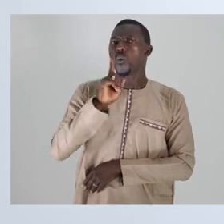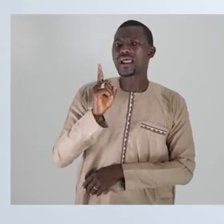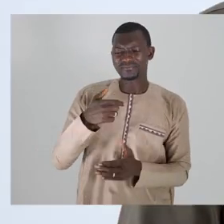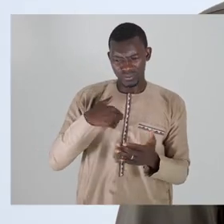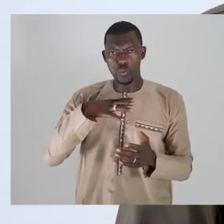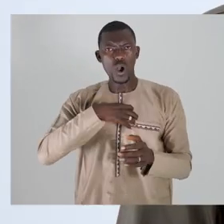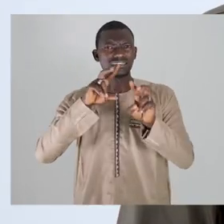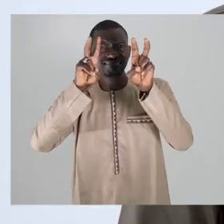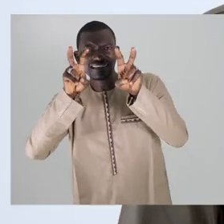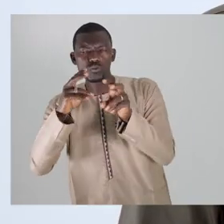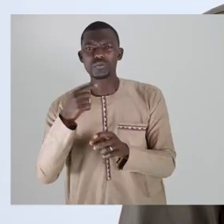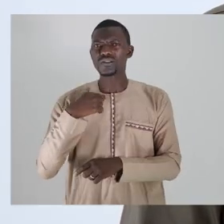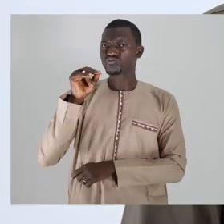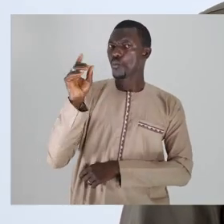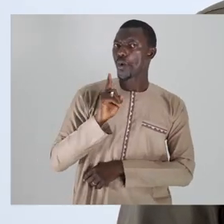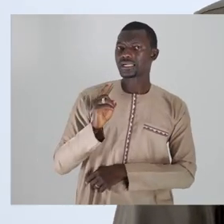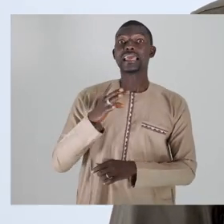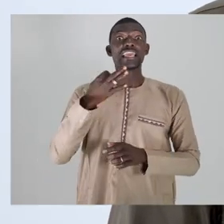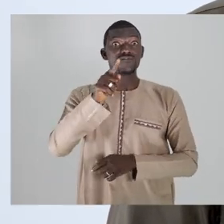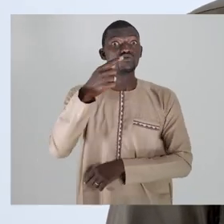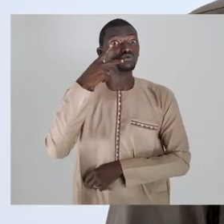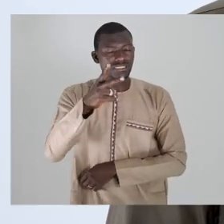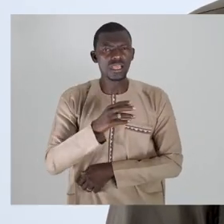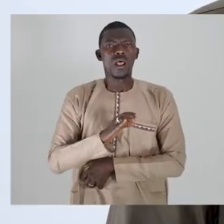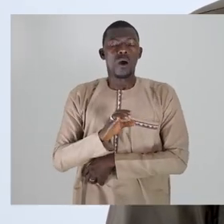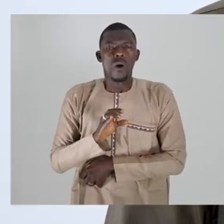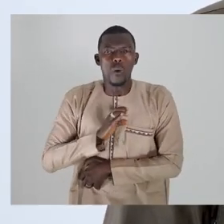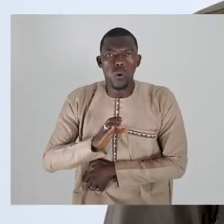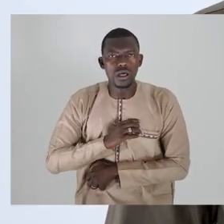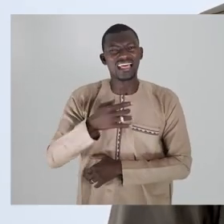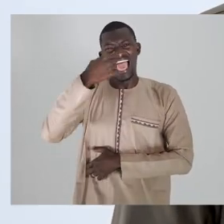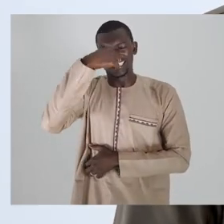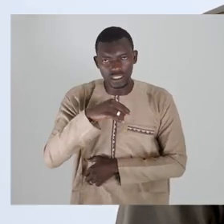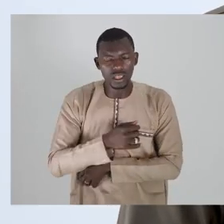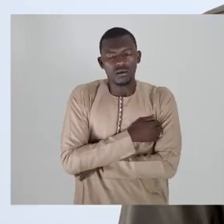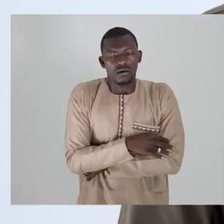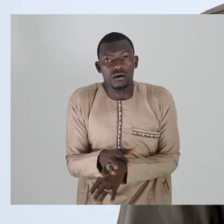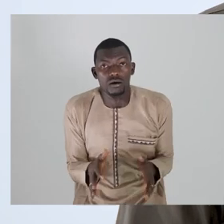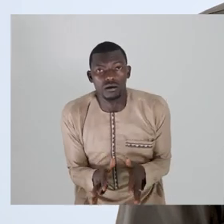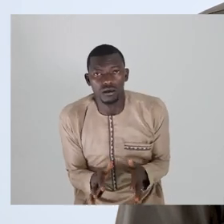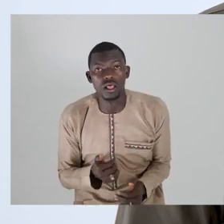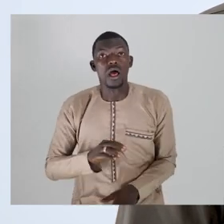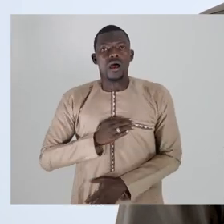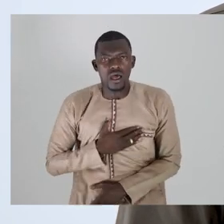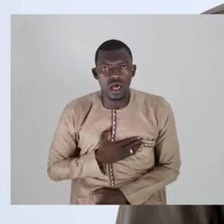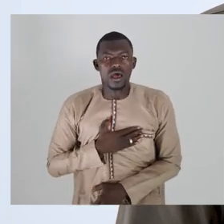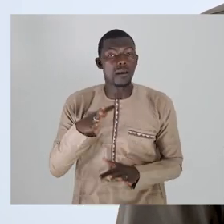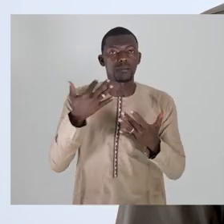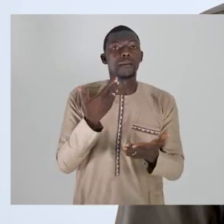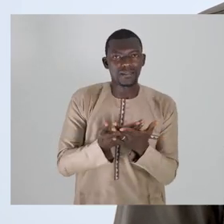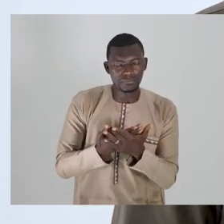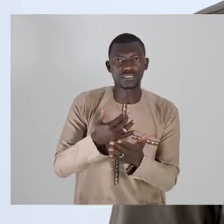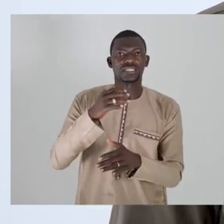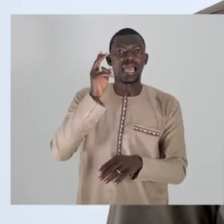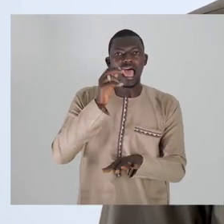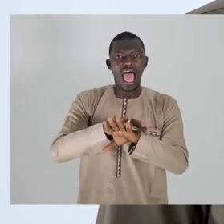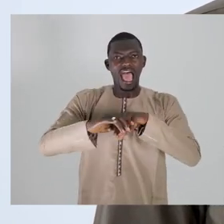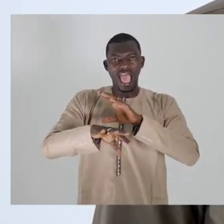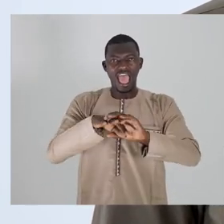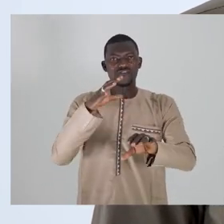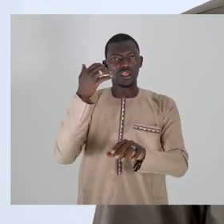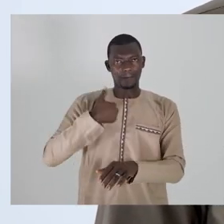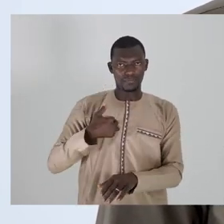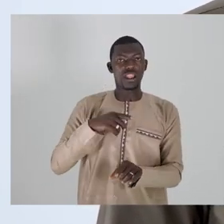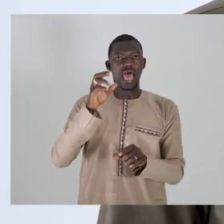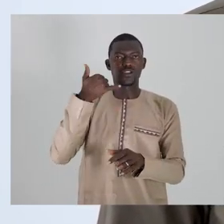I do? If you feel sick or observe any of the new coronavirus symptoms, stay where you are. Avoid contact with any person and